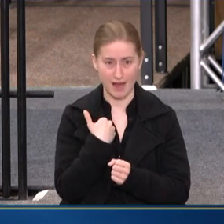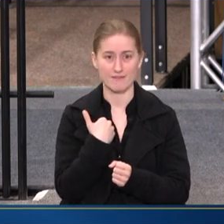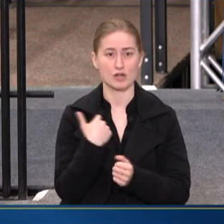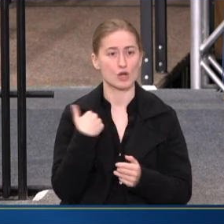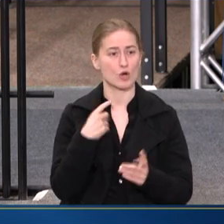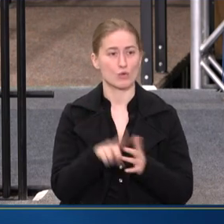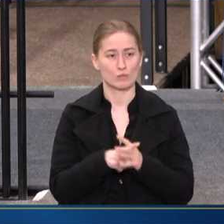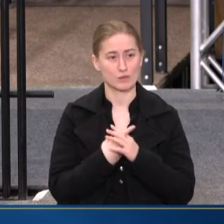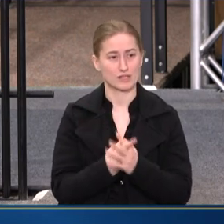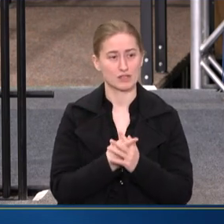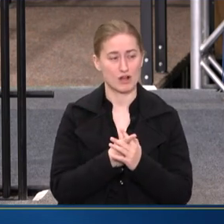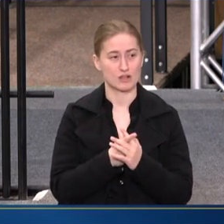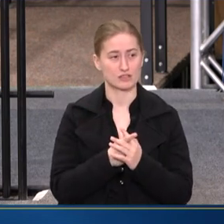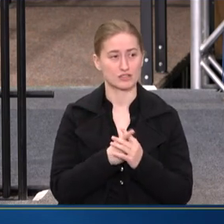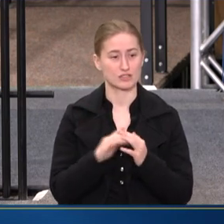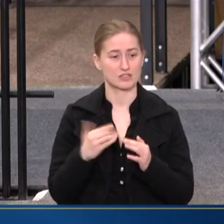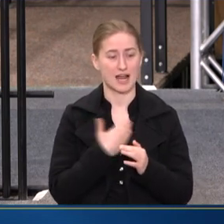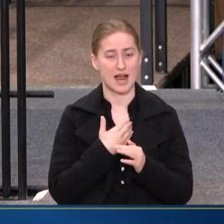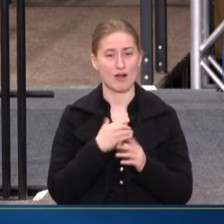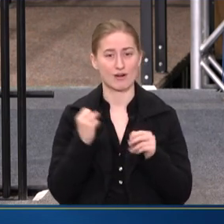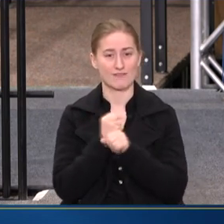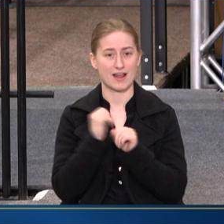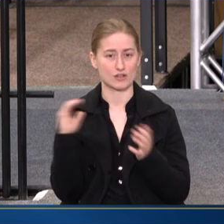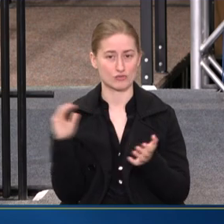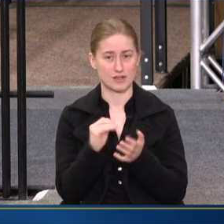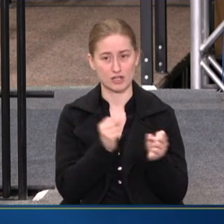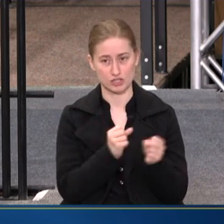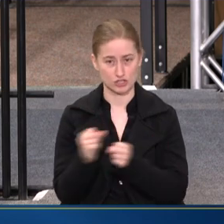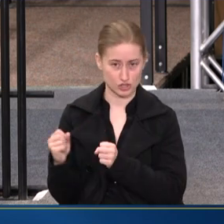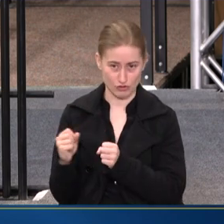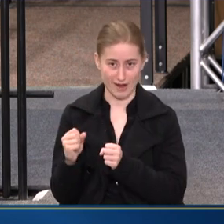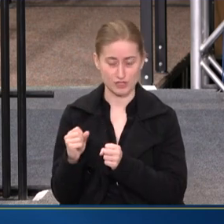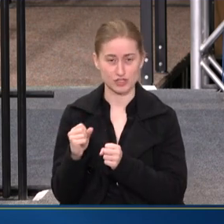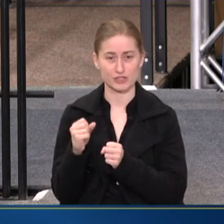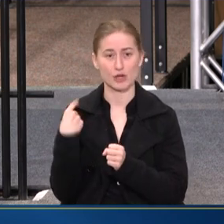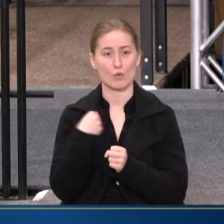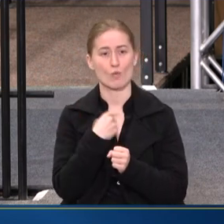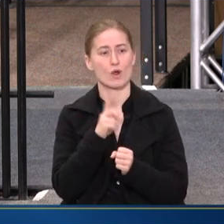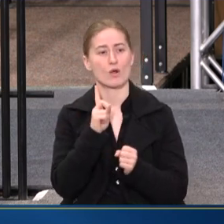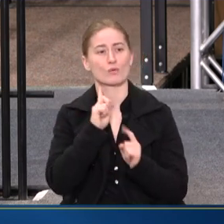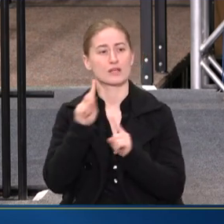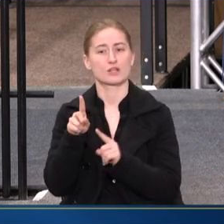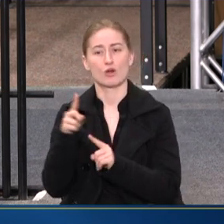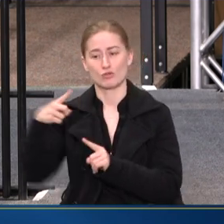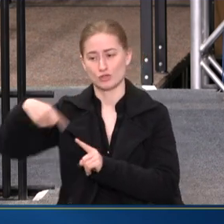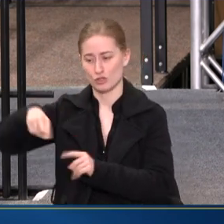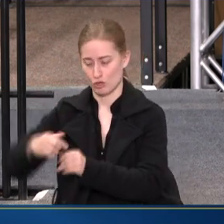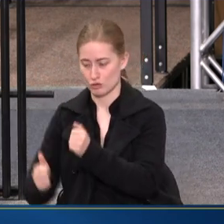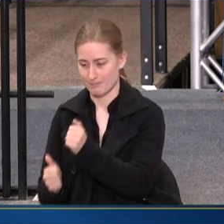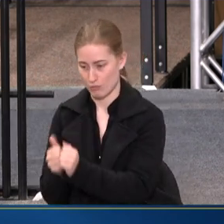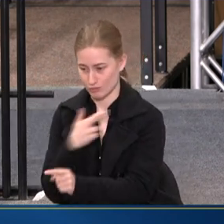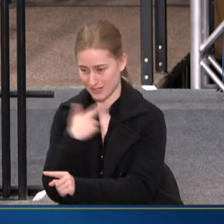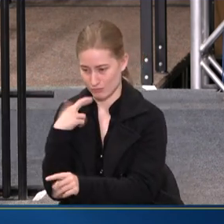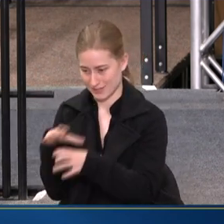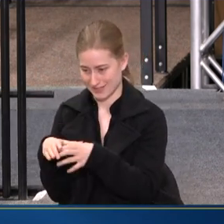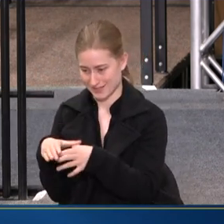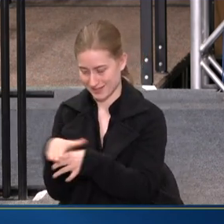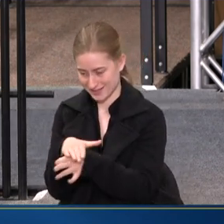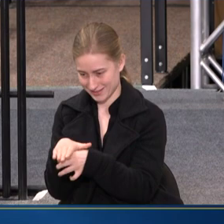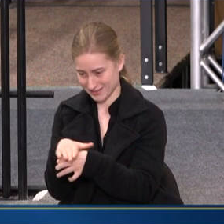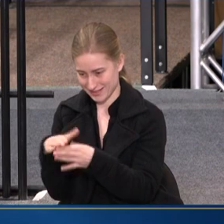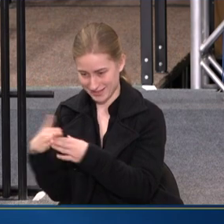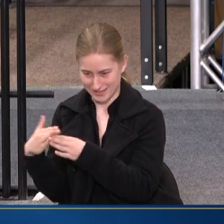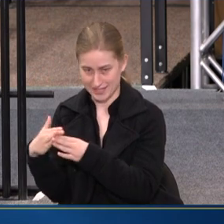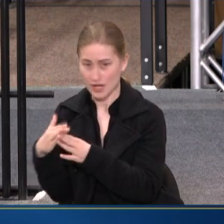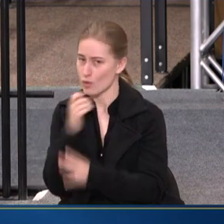WE'VE LAUNCHED OUR GROUP VOLENCE REDUCTION STRATEGY PROGRAM WHERE WE GO TO THOSE WHO ARE MOST AT RISK IN OUR CITY, NOT